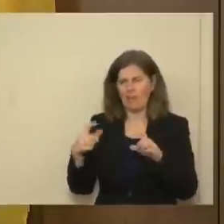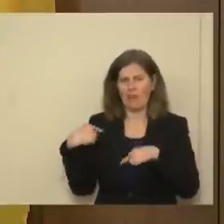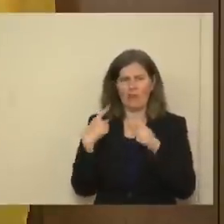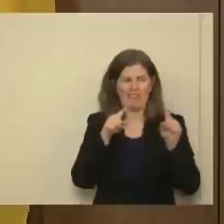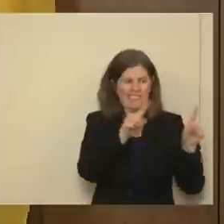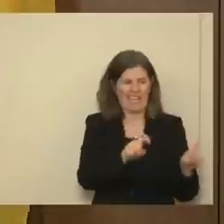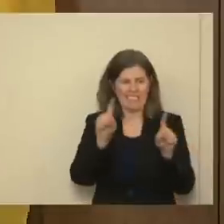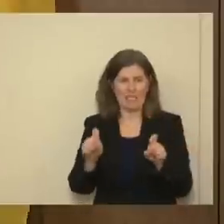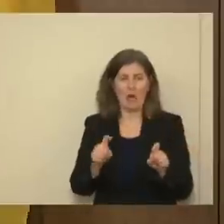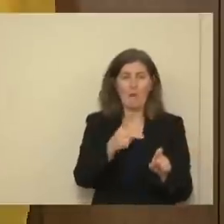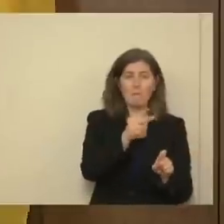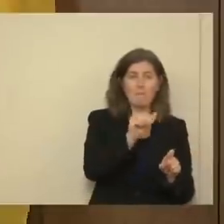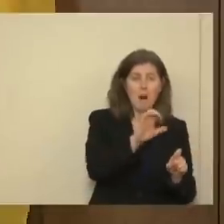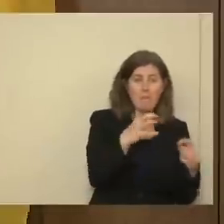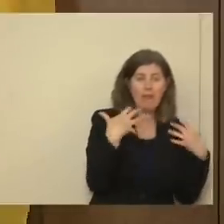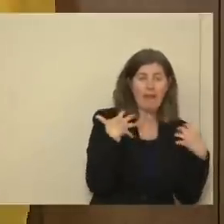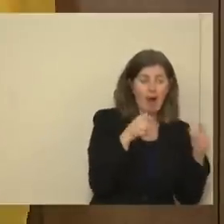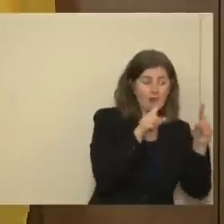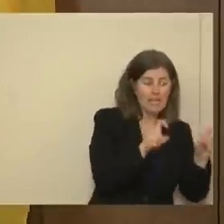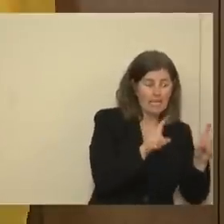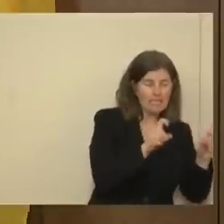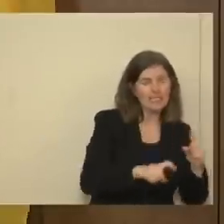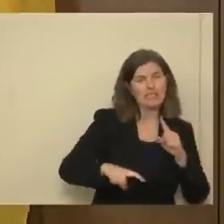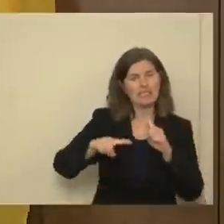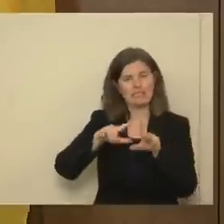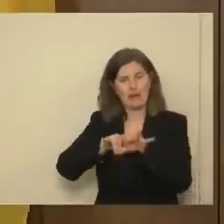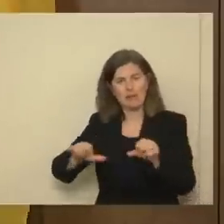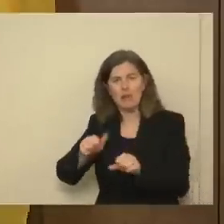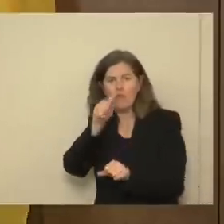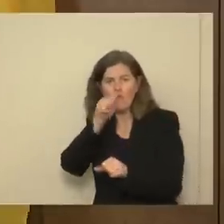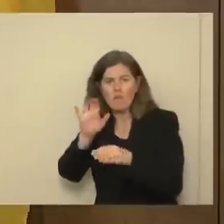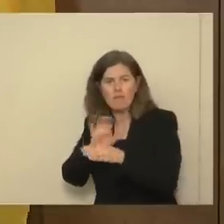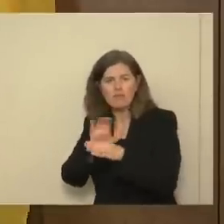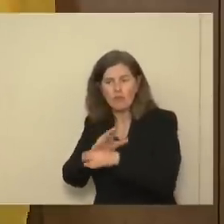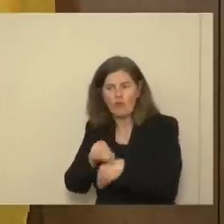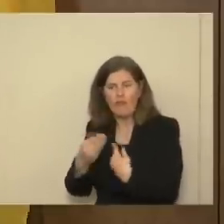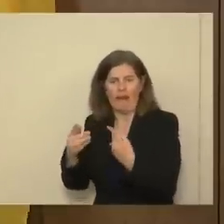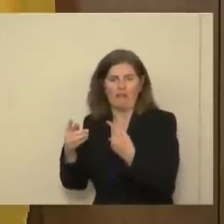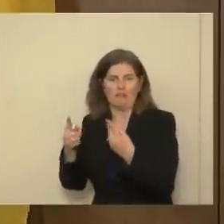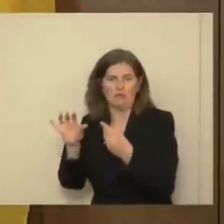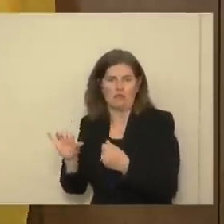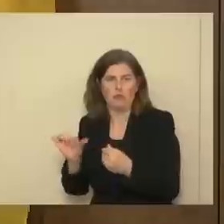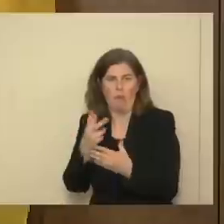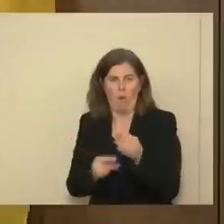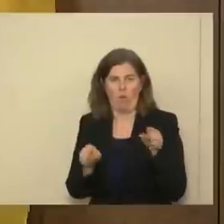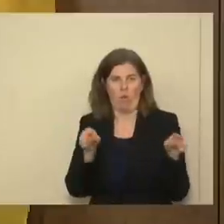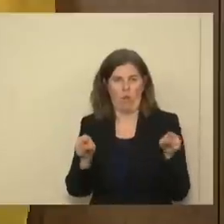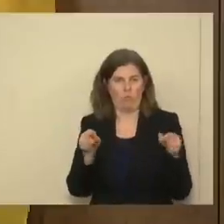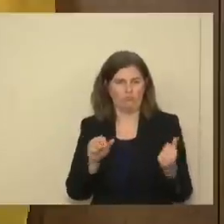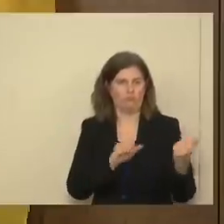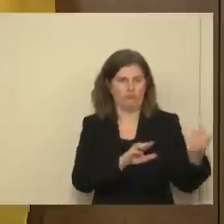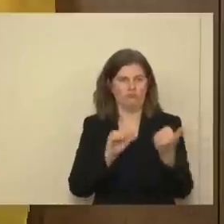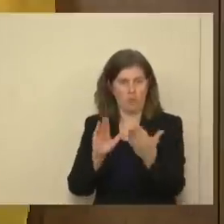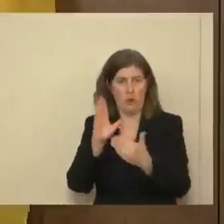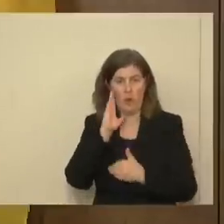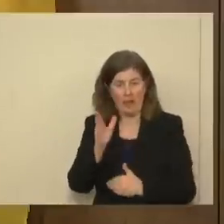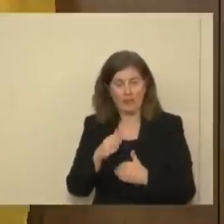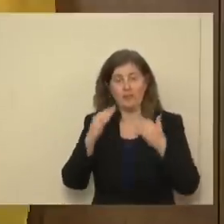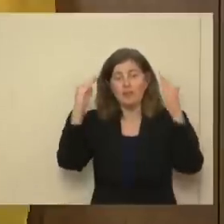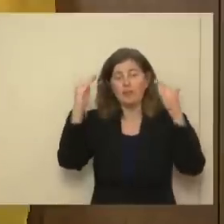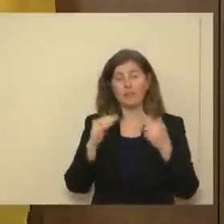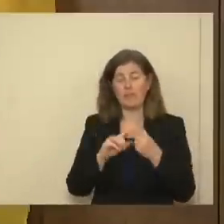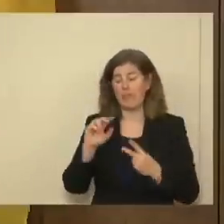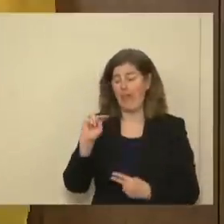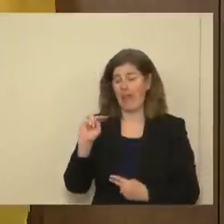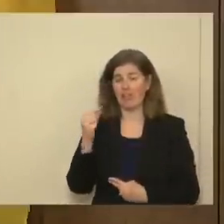testing. It'll be public health will do that, so will our private sector health care providers will also be doing that. The